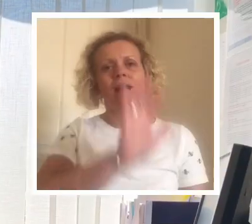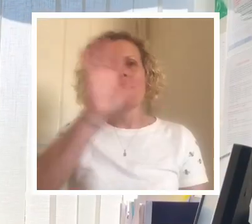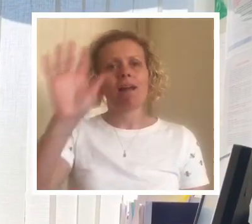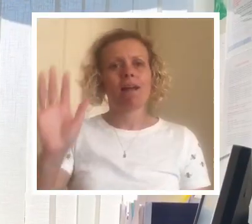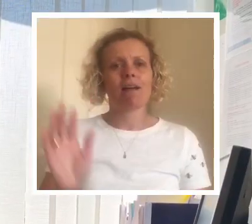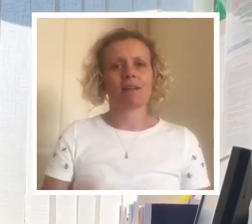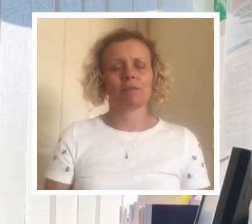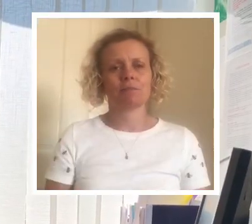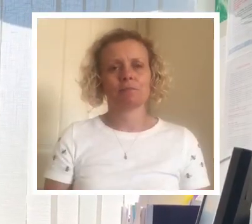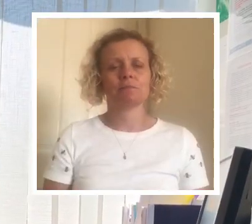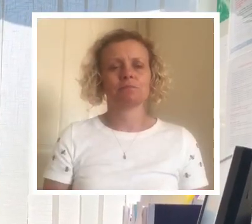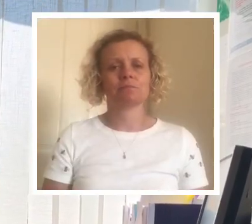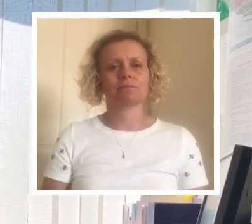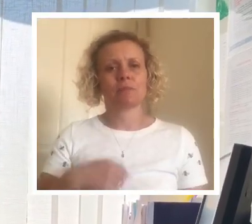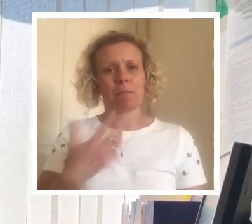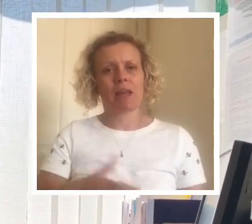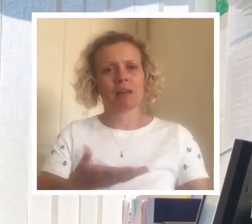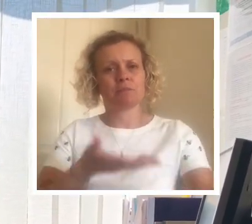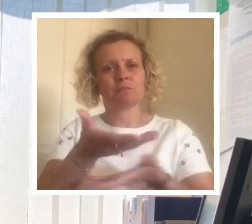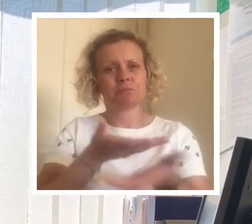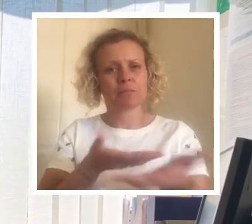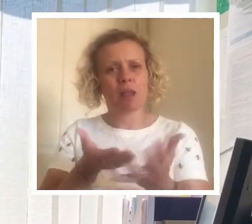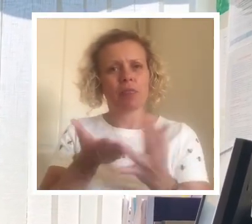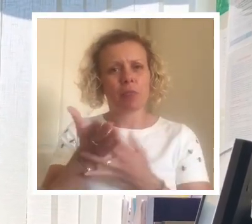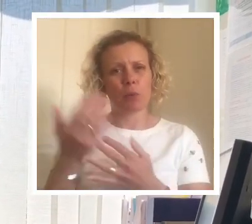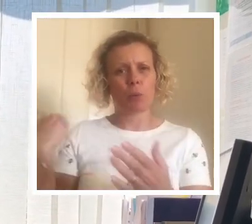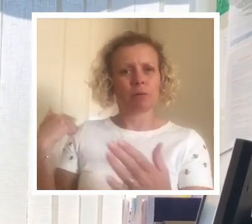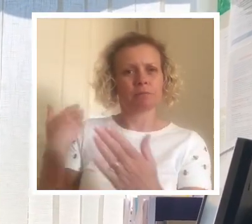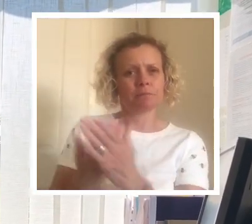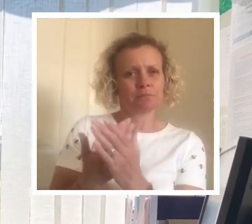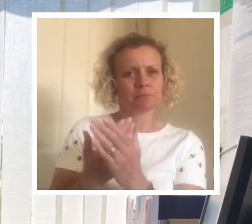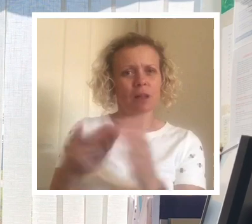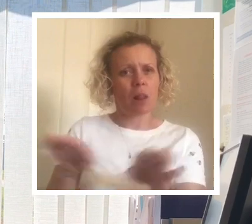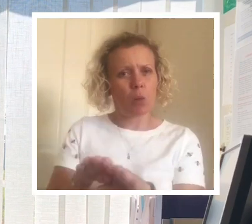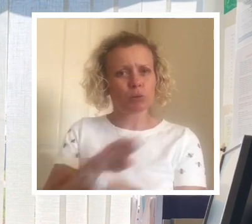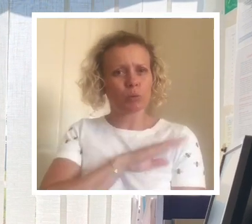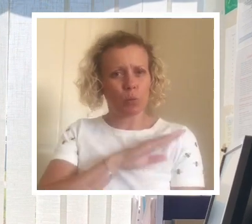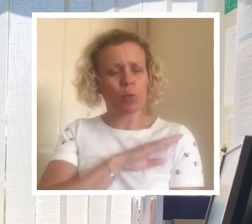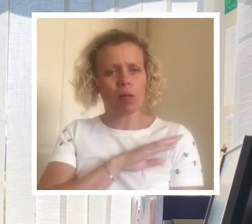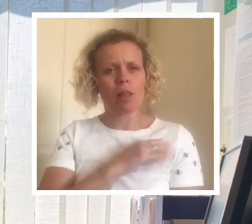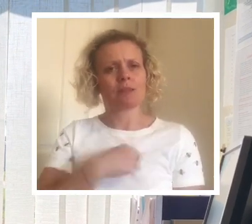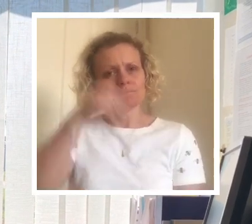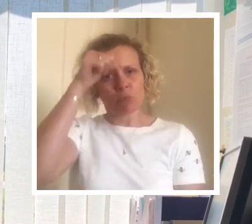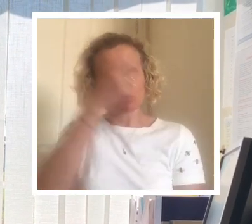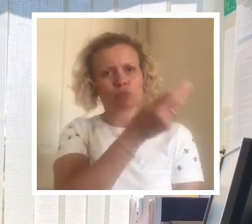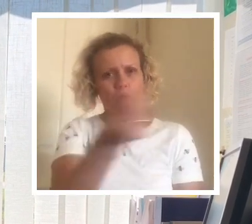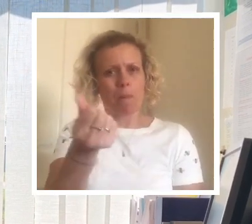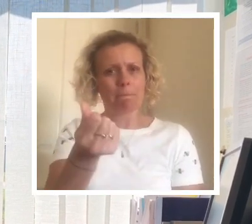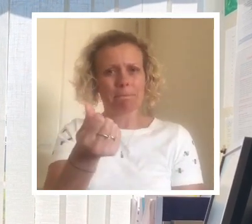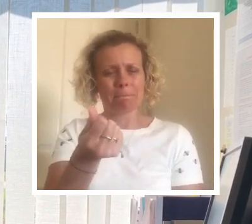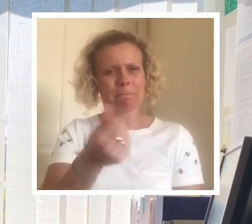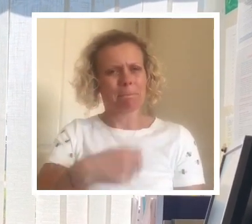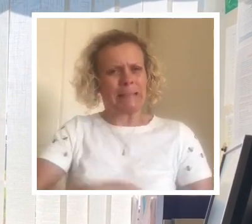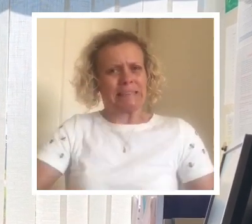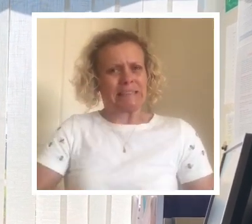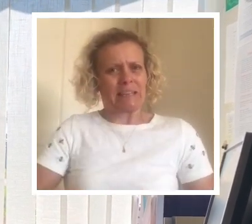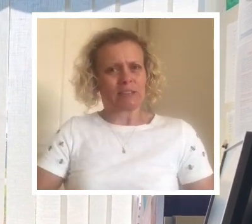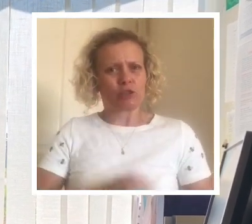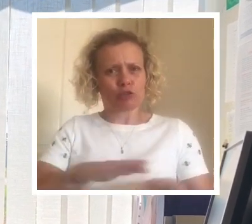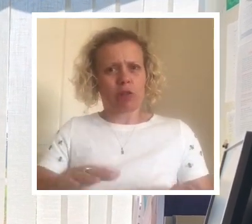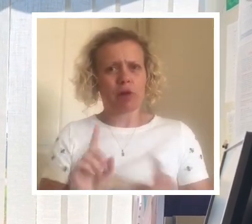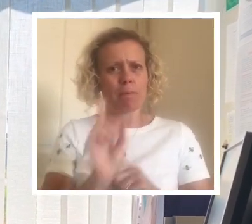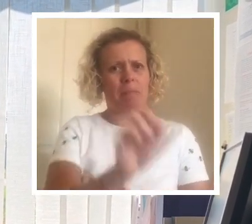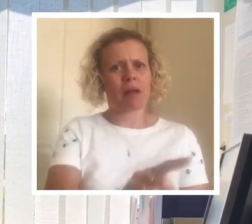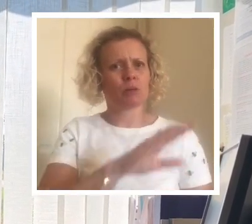Hi everyone, having spoken to you during the school closure I'm very aware that a lot of you are very anxious about children